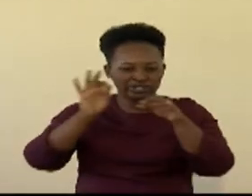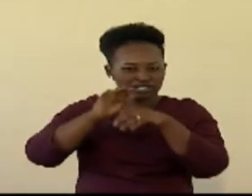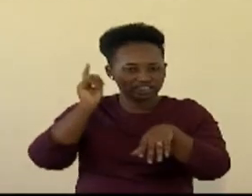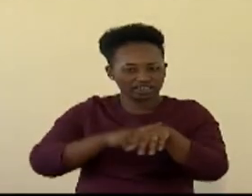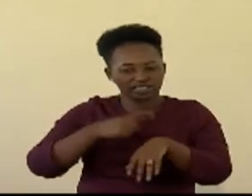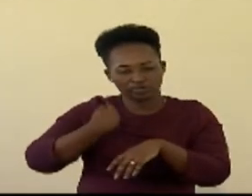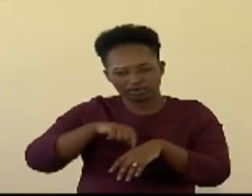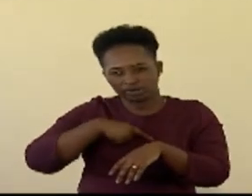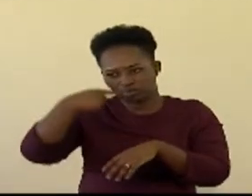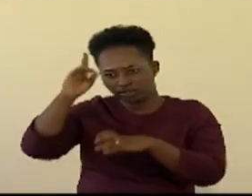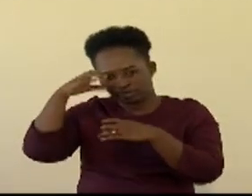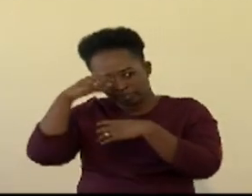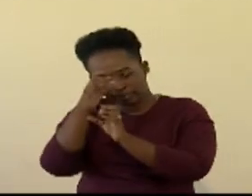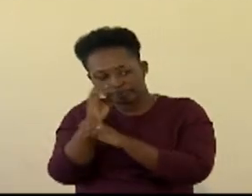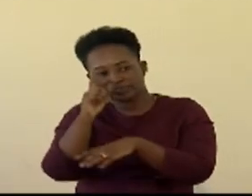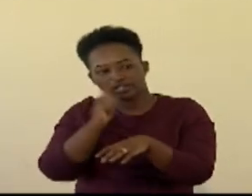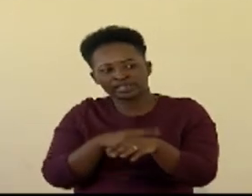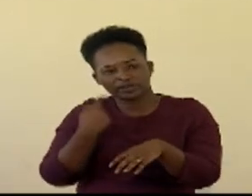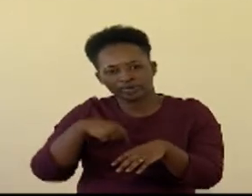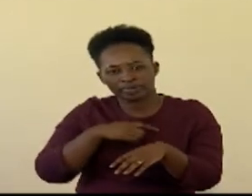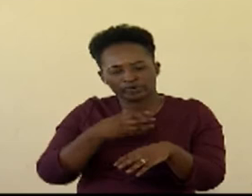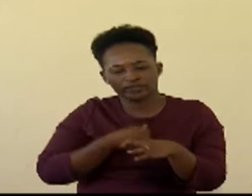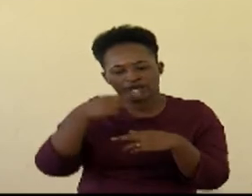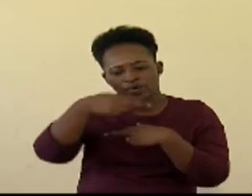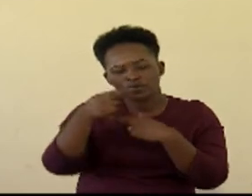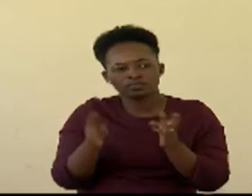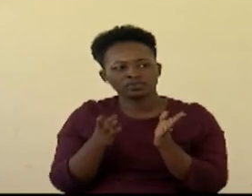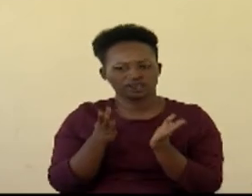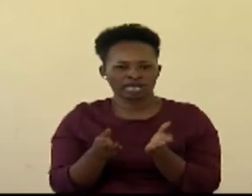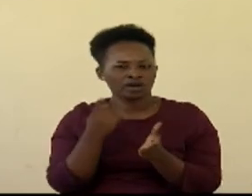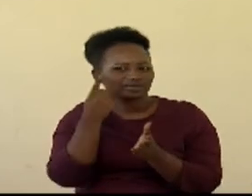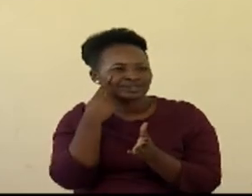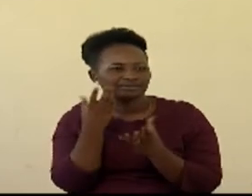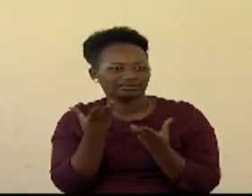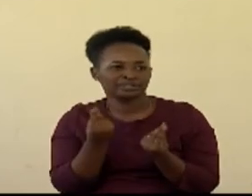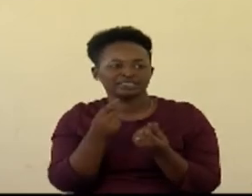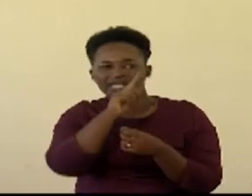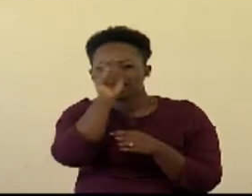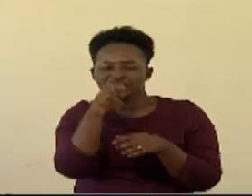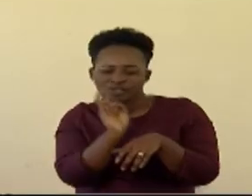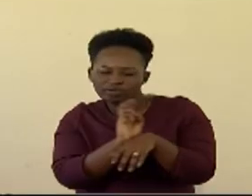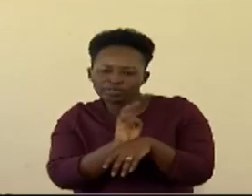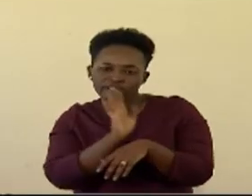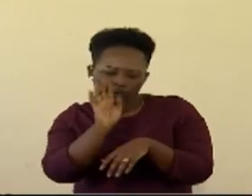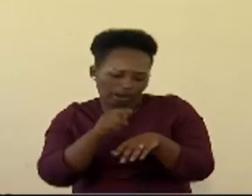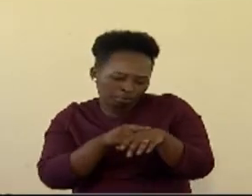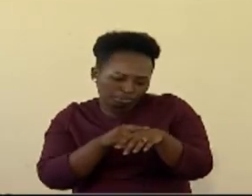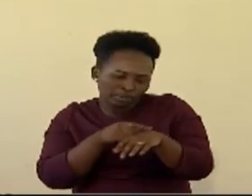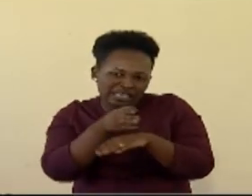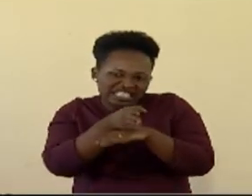When we have wounds healing, just take it from the simplest. Do you monitor the way your wound heals?